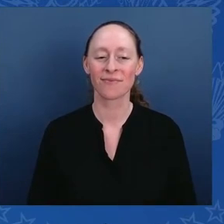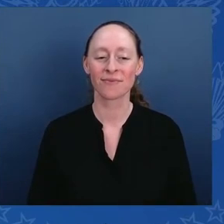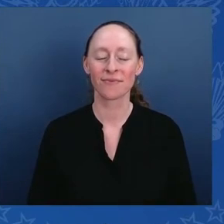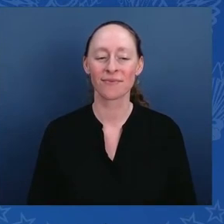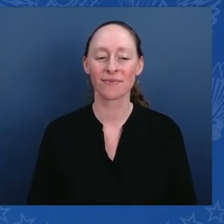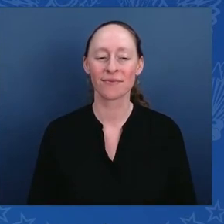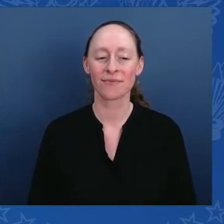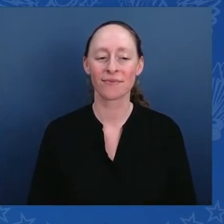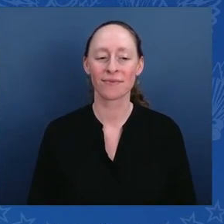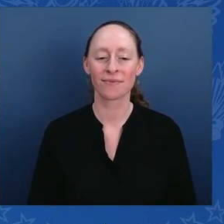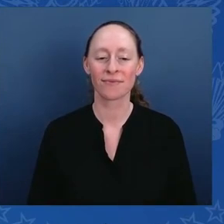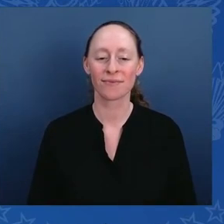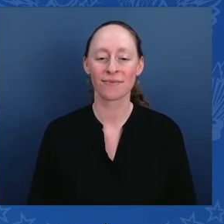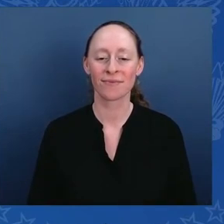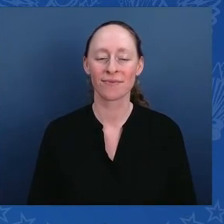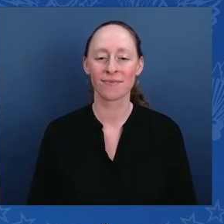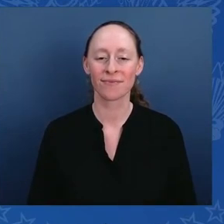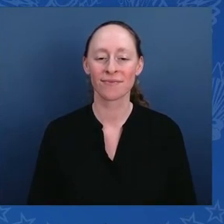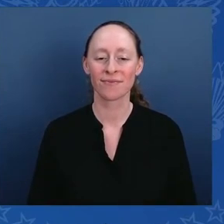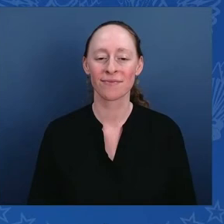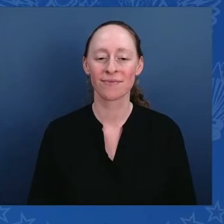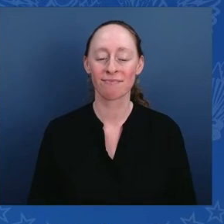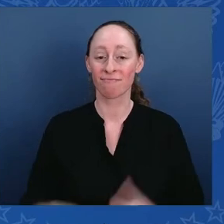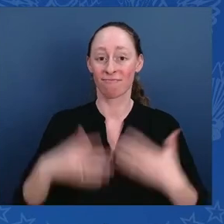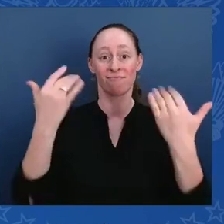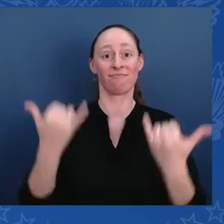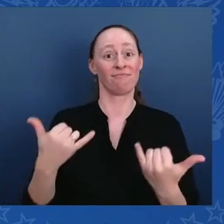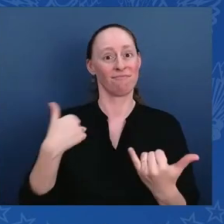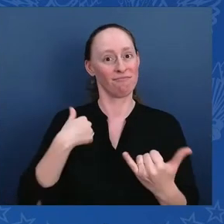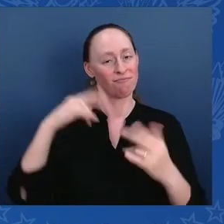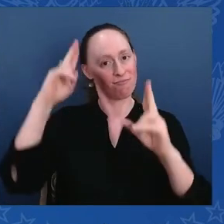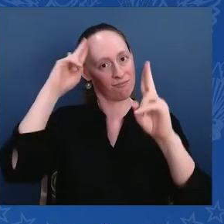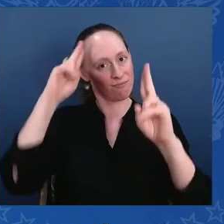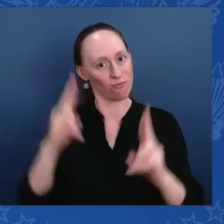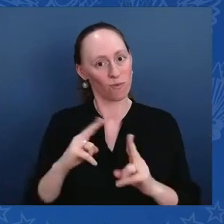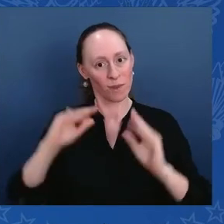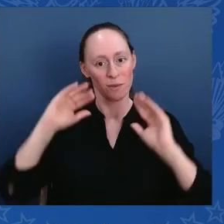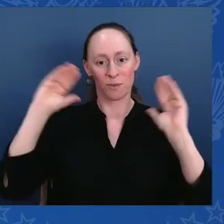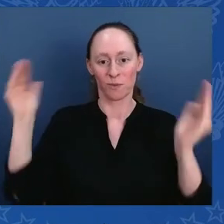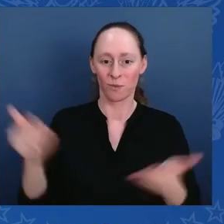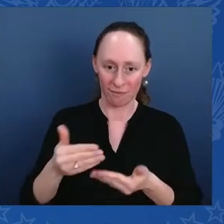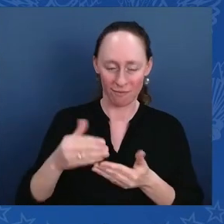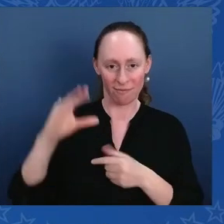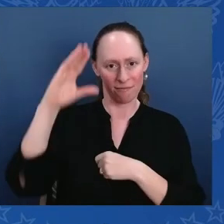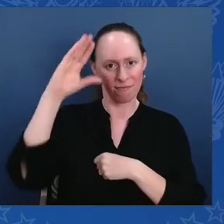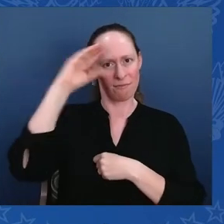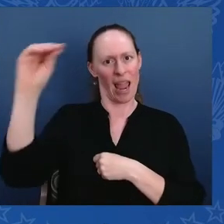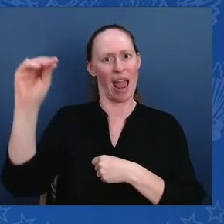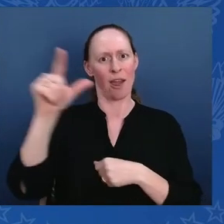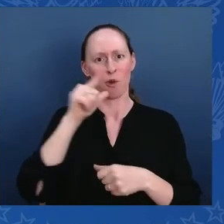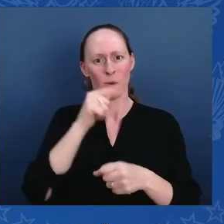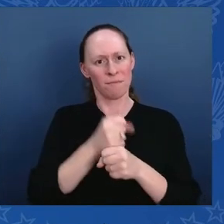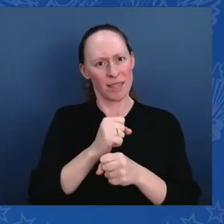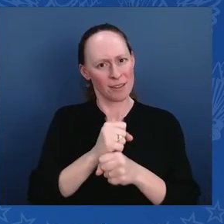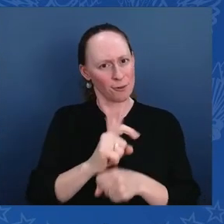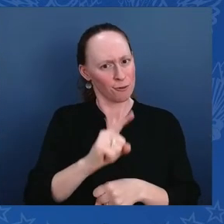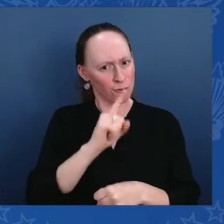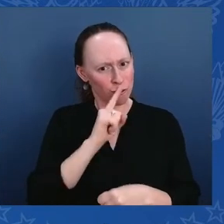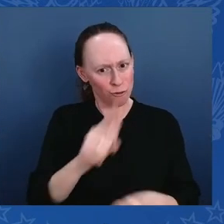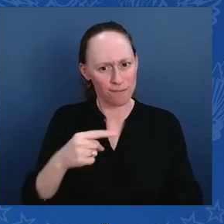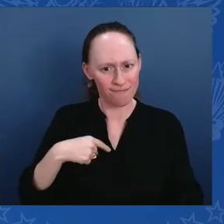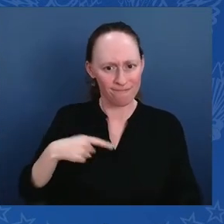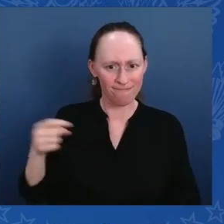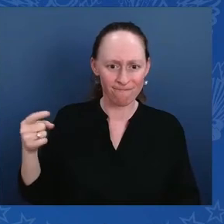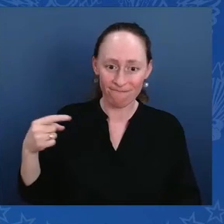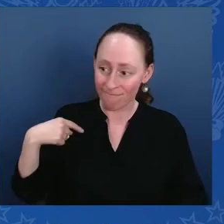It is now my distinct honor to introduce a man who ensured that when I came into my position, there were others who looked like me.